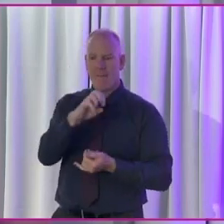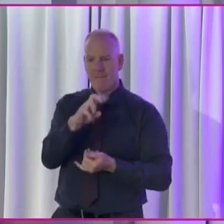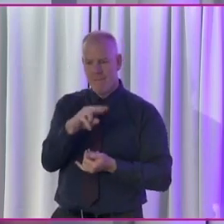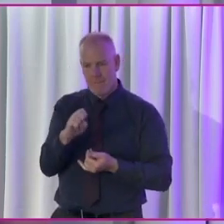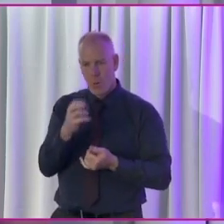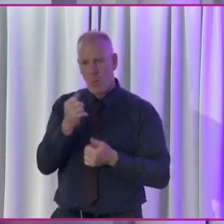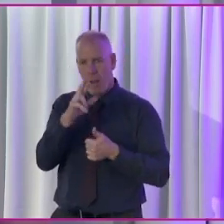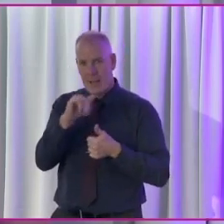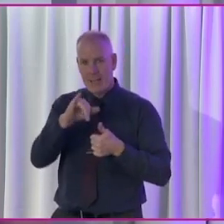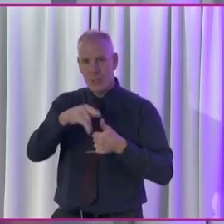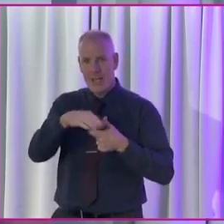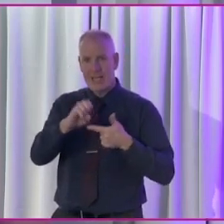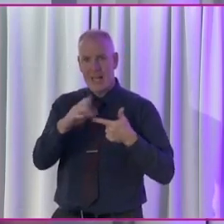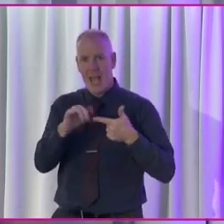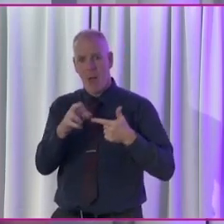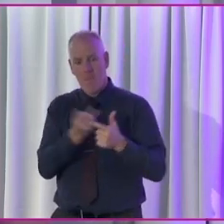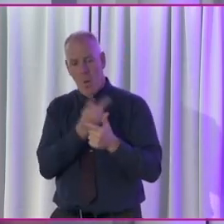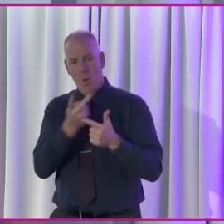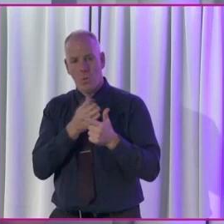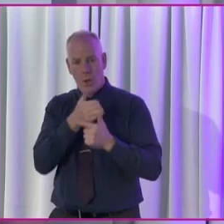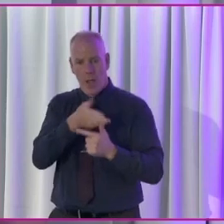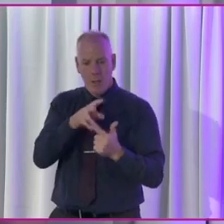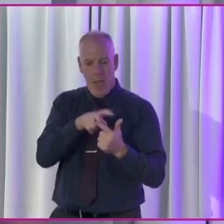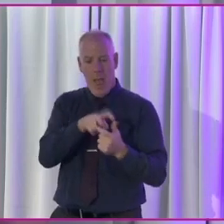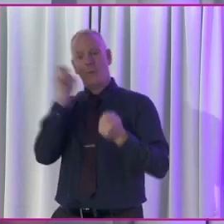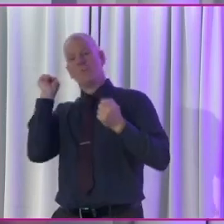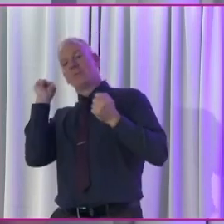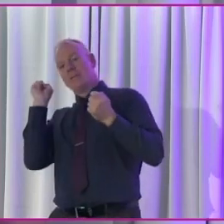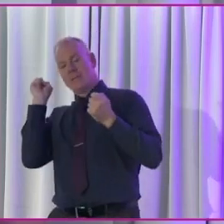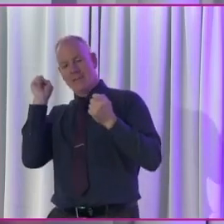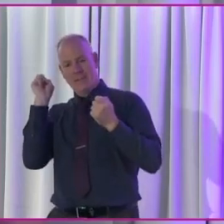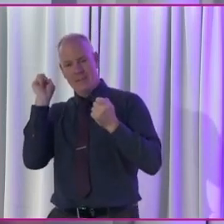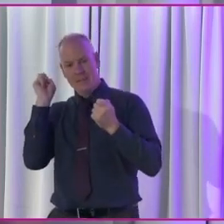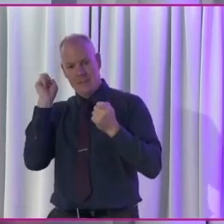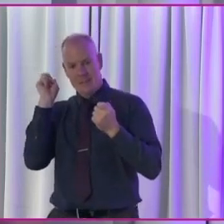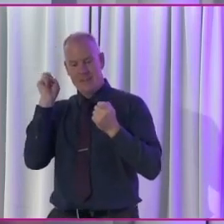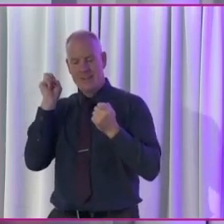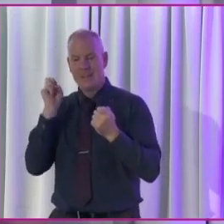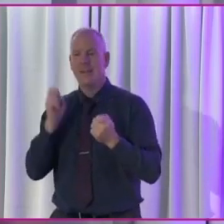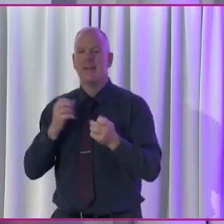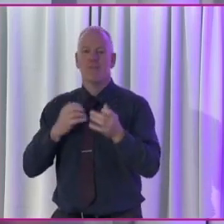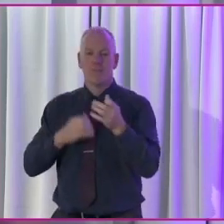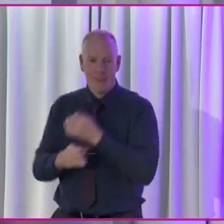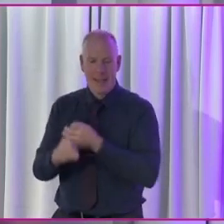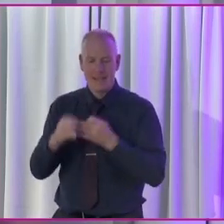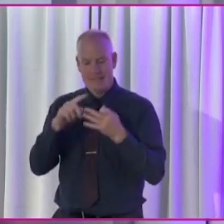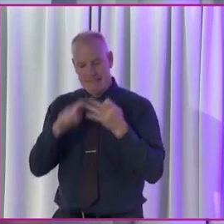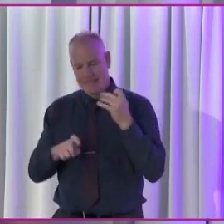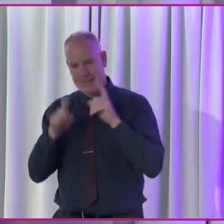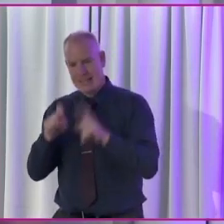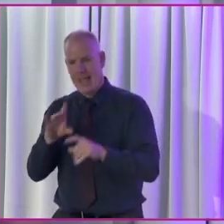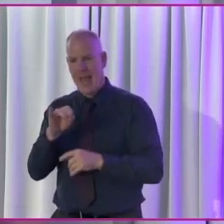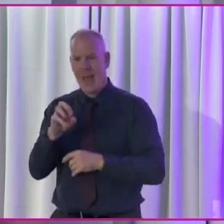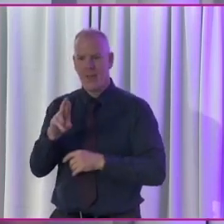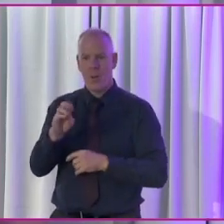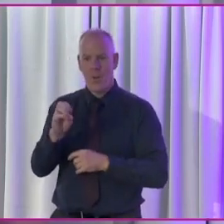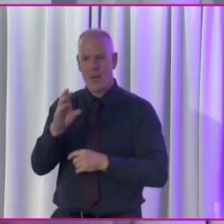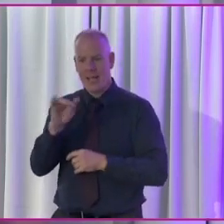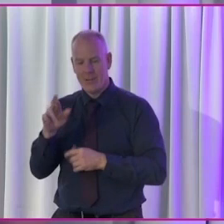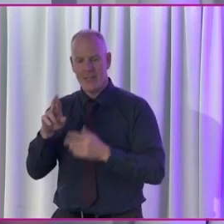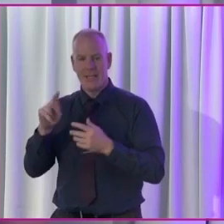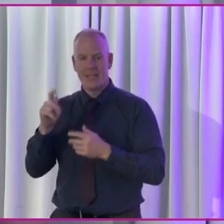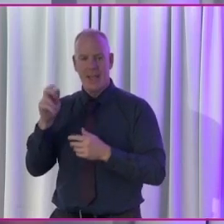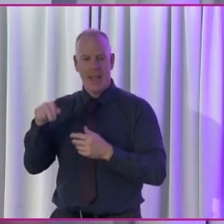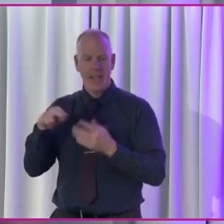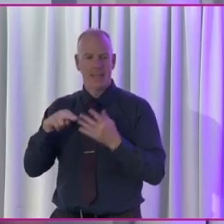Jane Clare, who worked hard on it and then left us. But also very much to those who stayed Heather O'Leary, Tamar